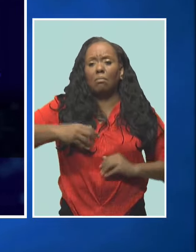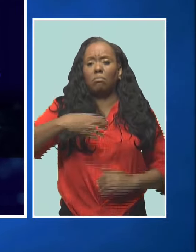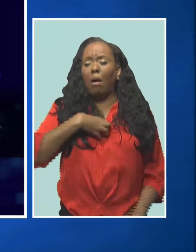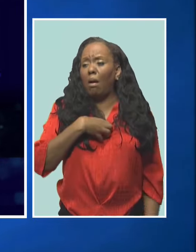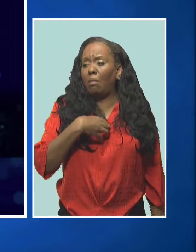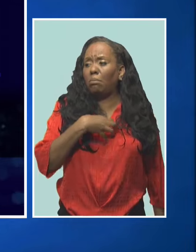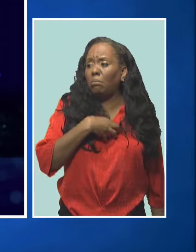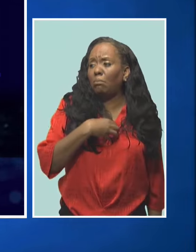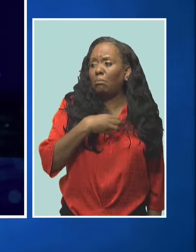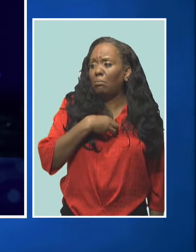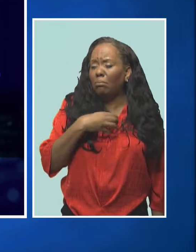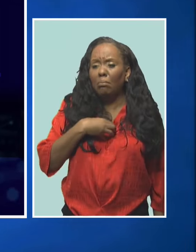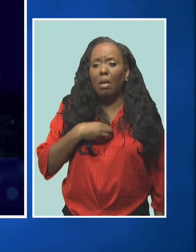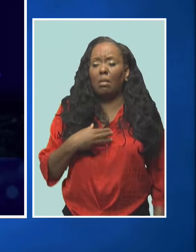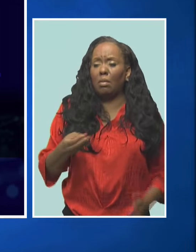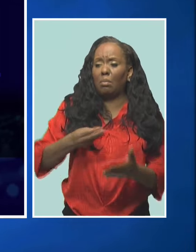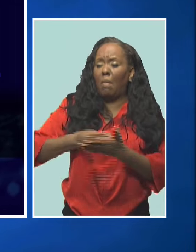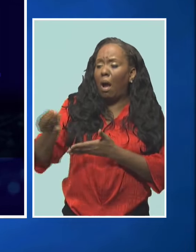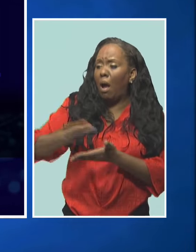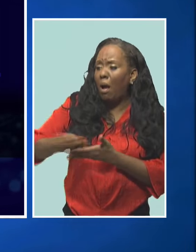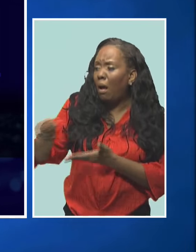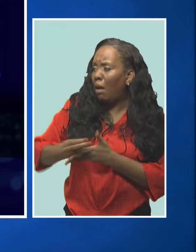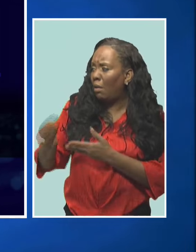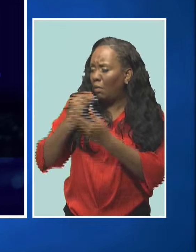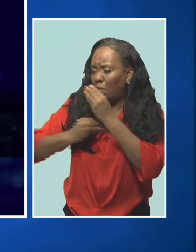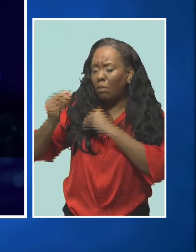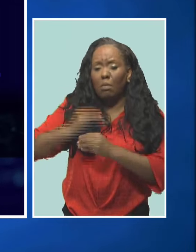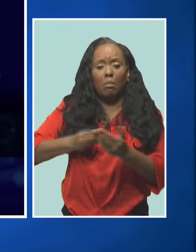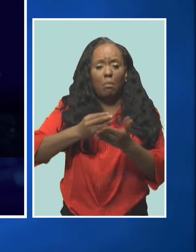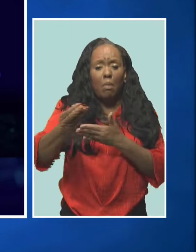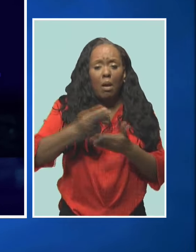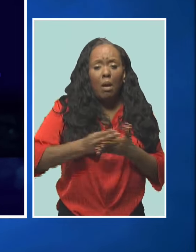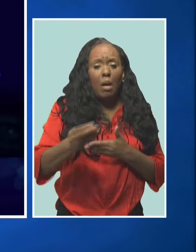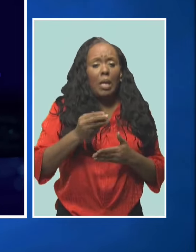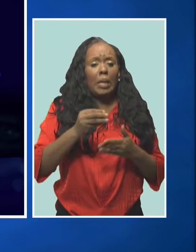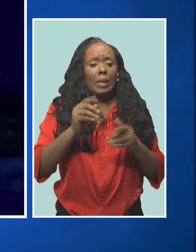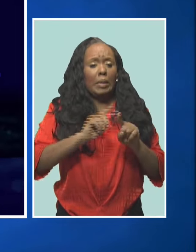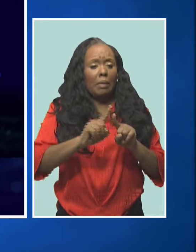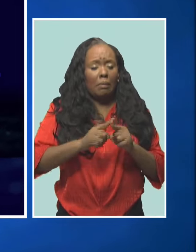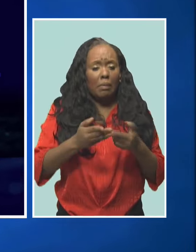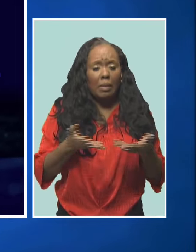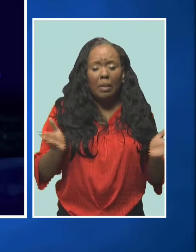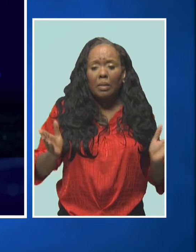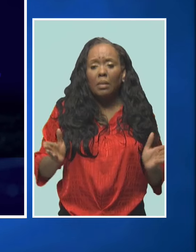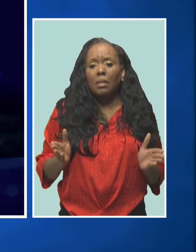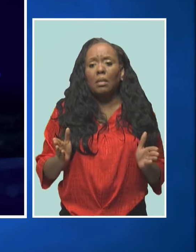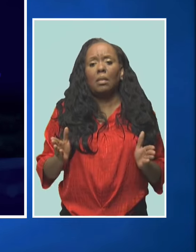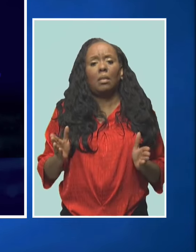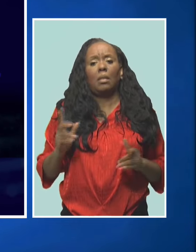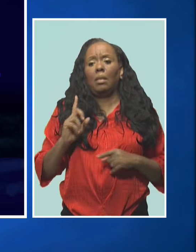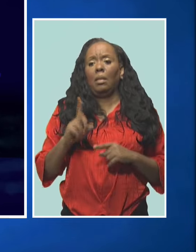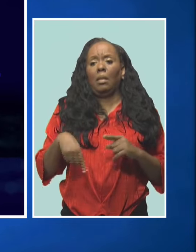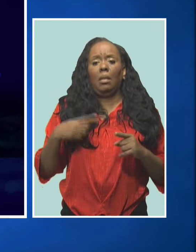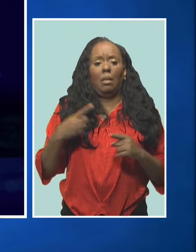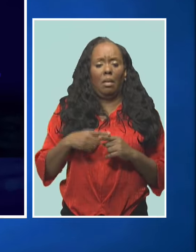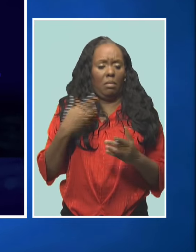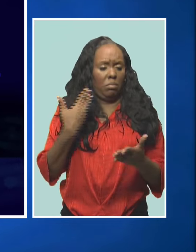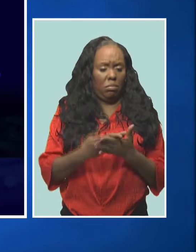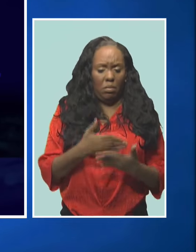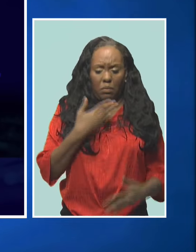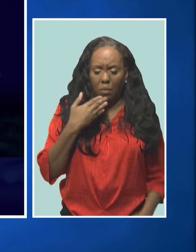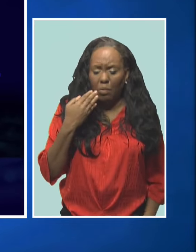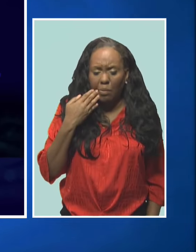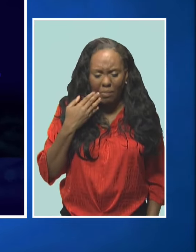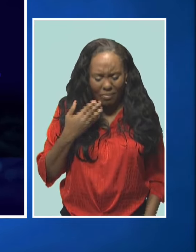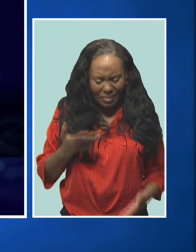making purchases with respect to food, household appliances, only to find that these things are